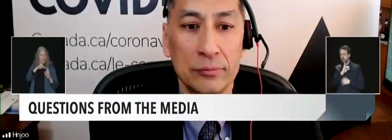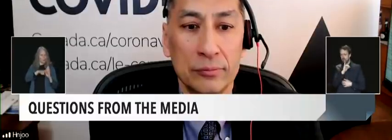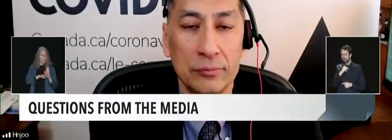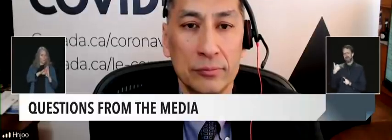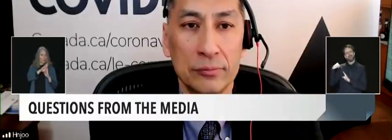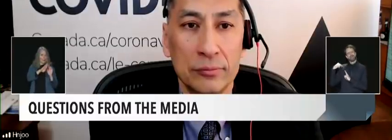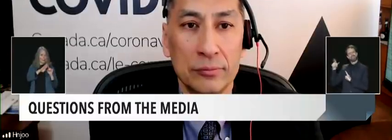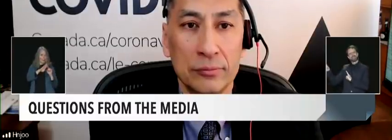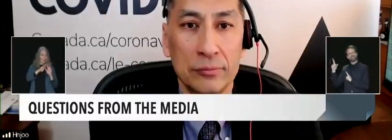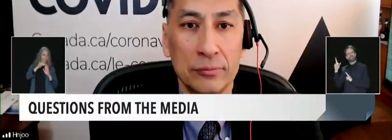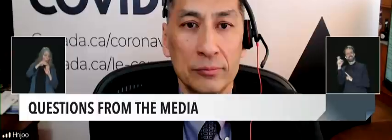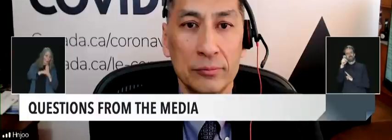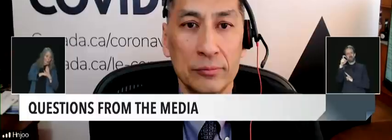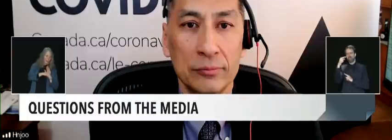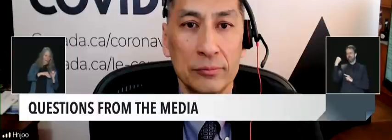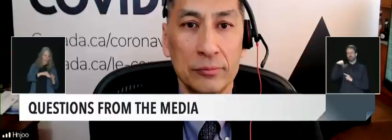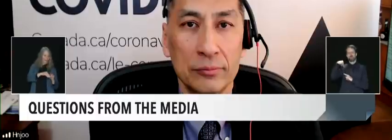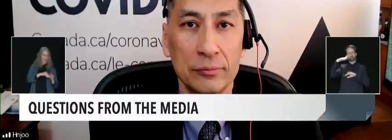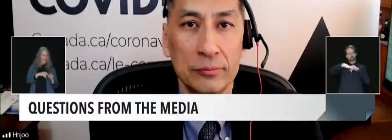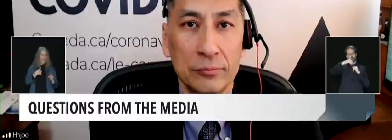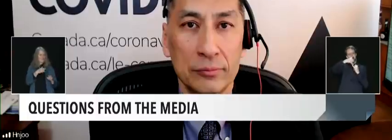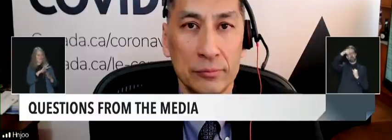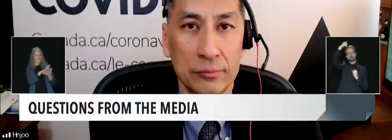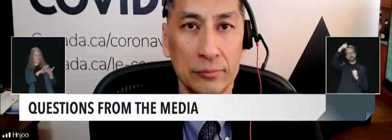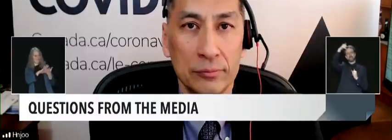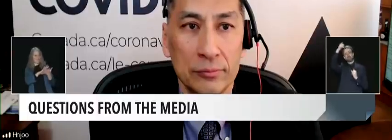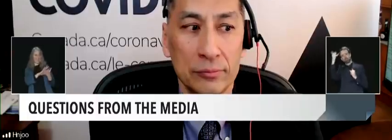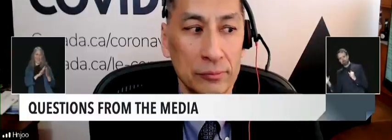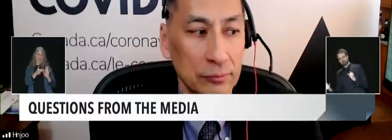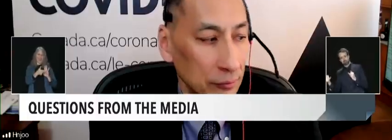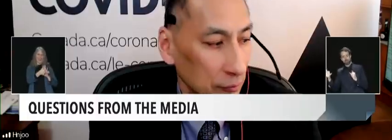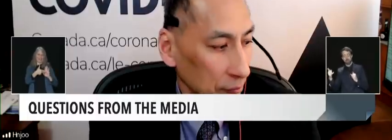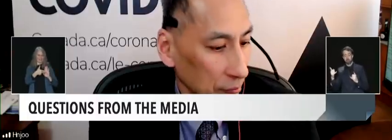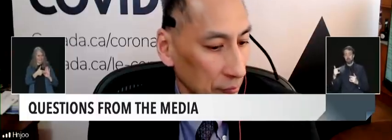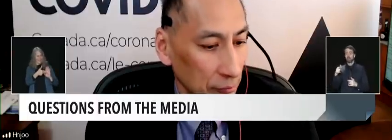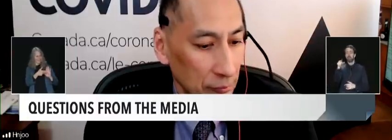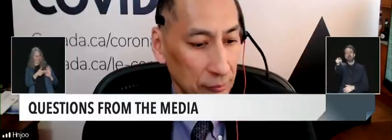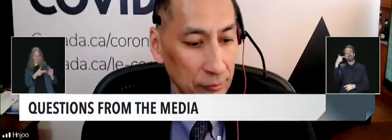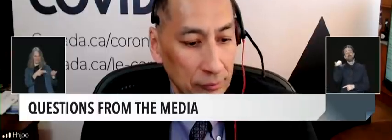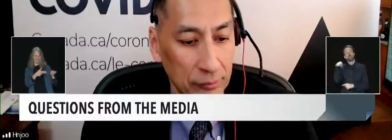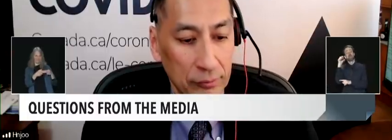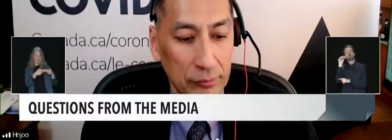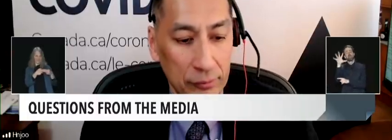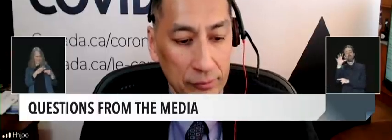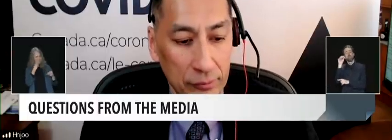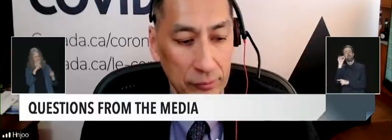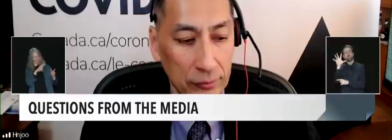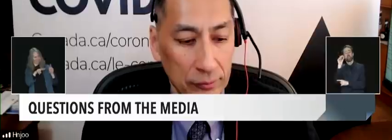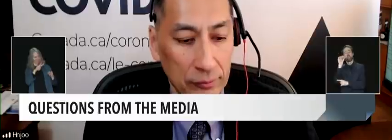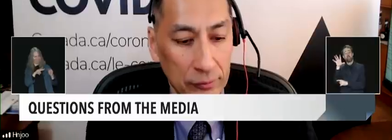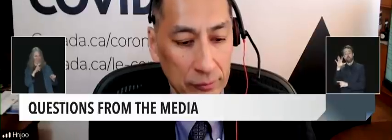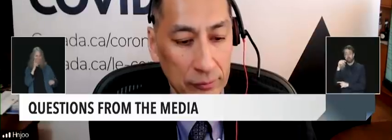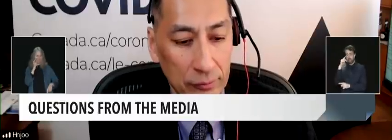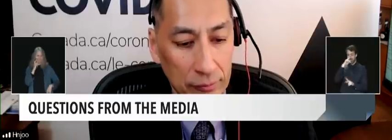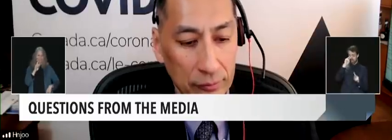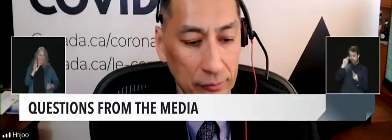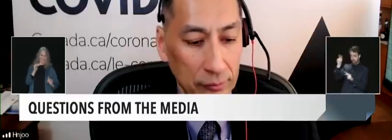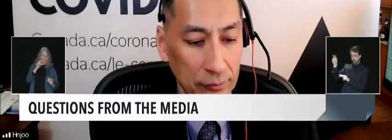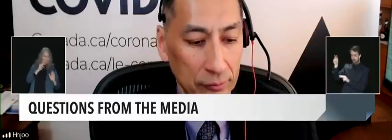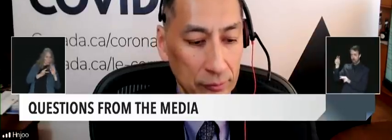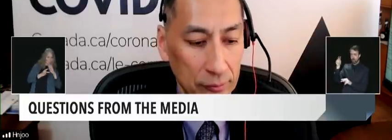looking at the slides it quite clearly shows the way that's being projected and modeled